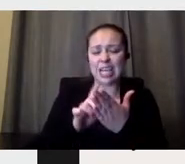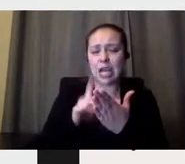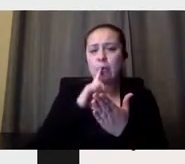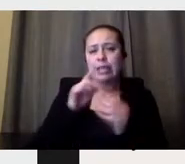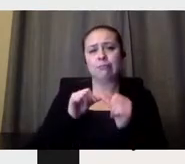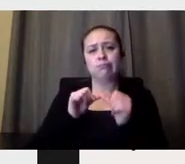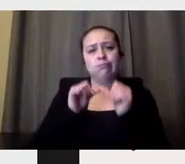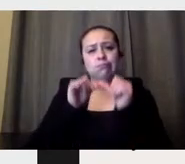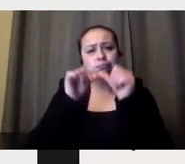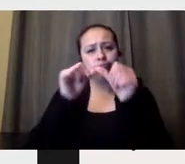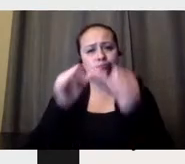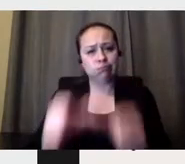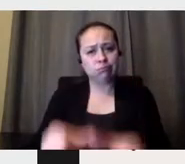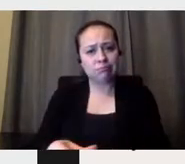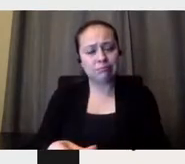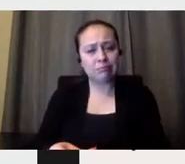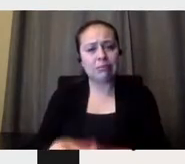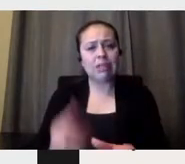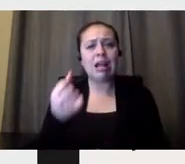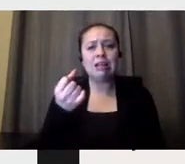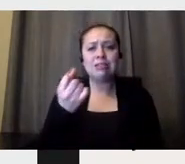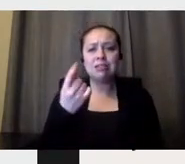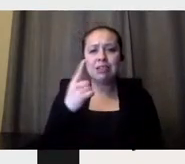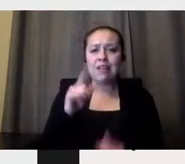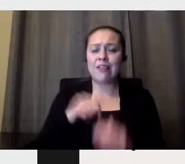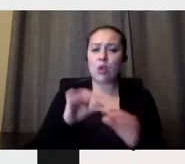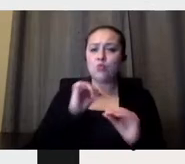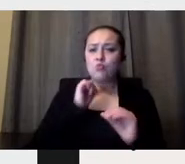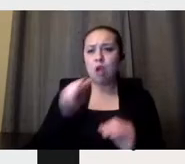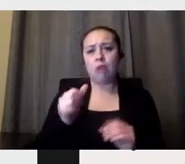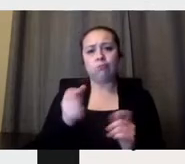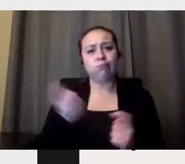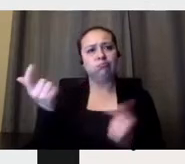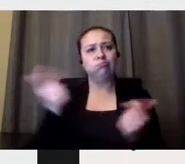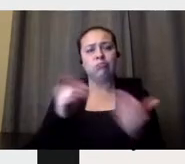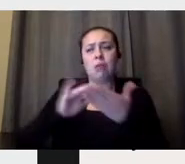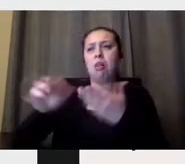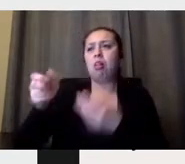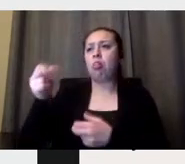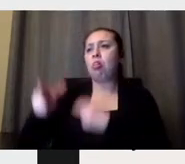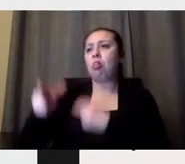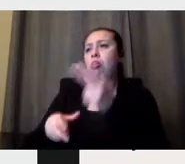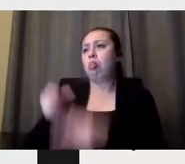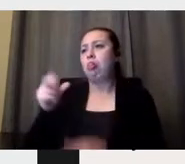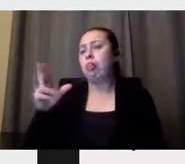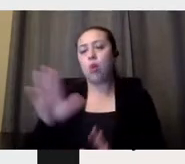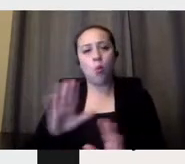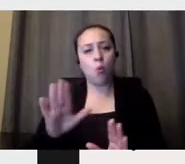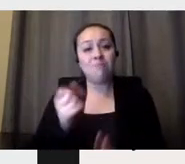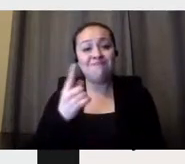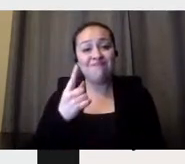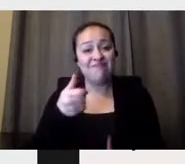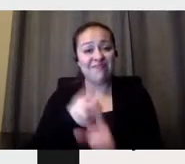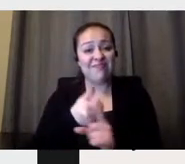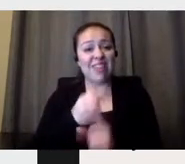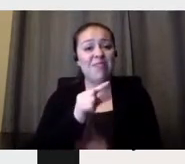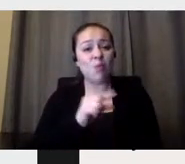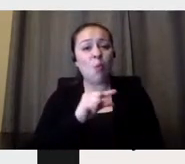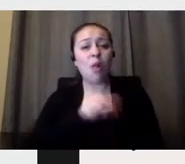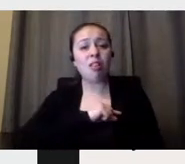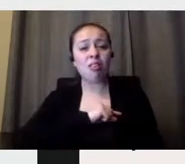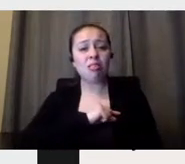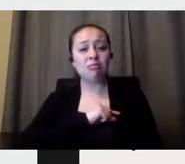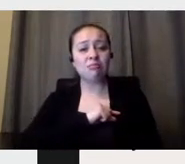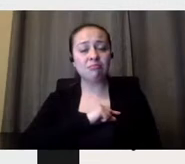They have life. Quality is what lasts. And that is why they earn the respect of the